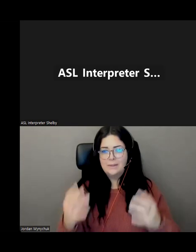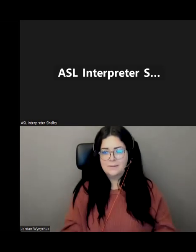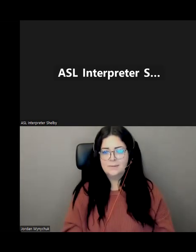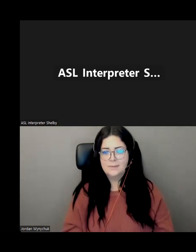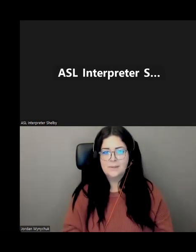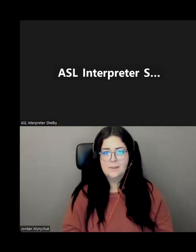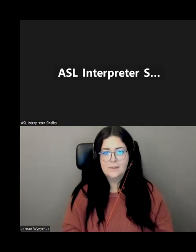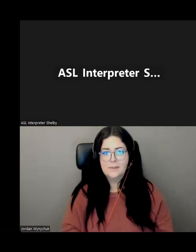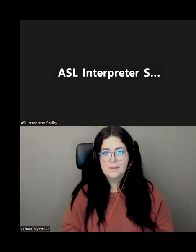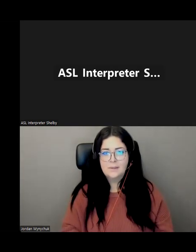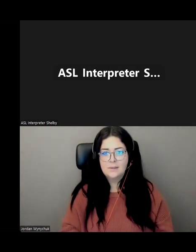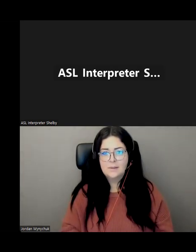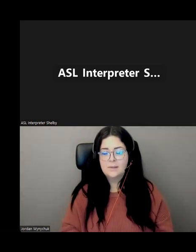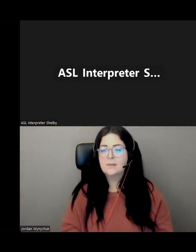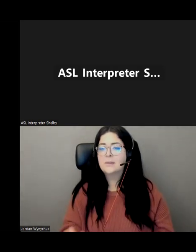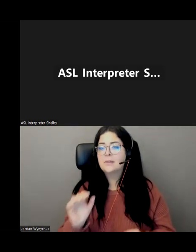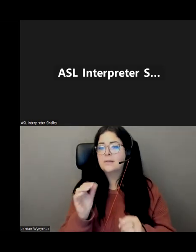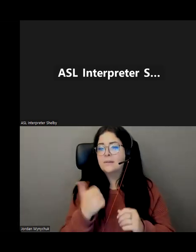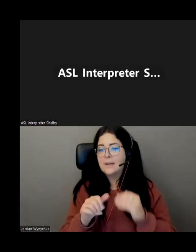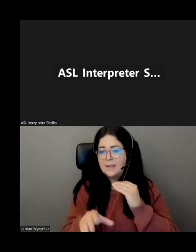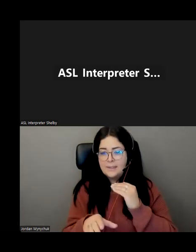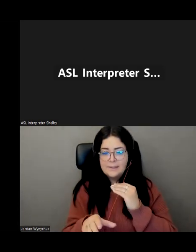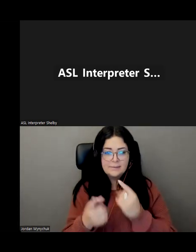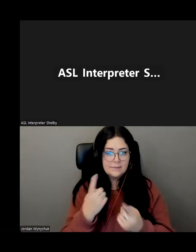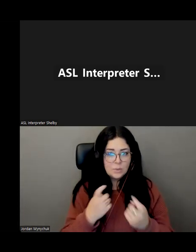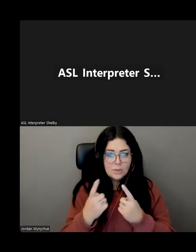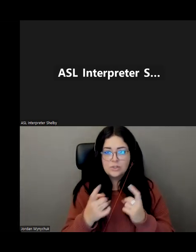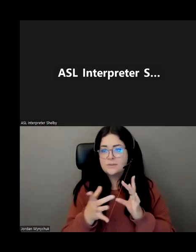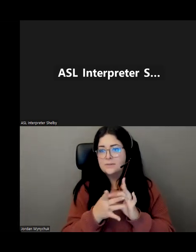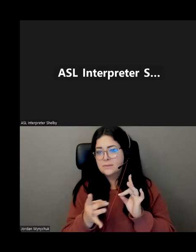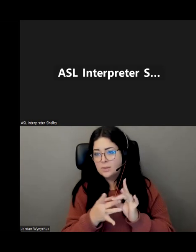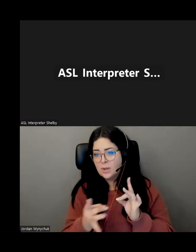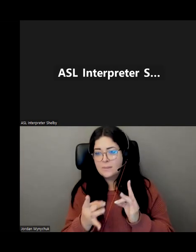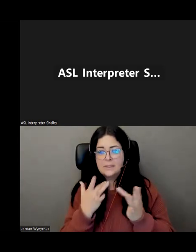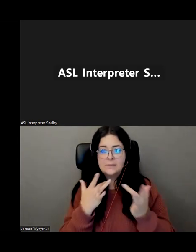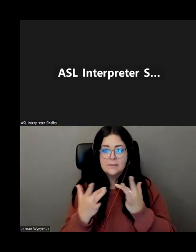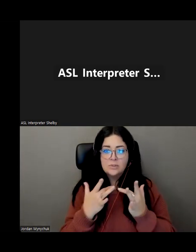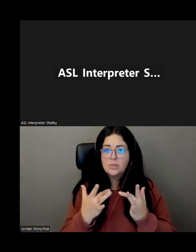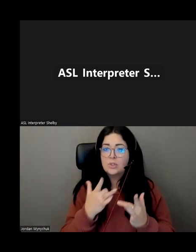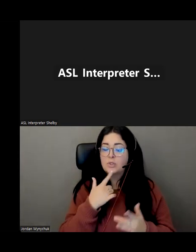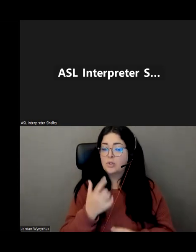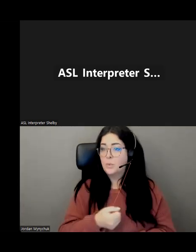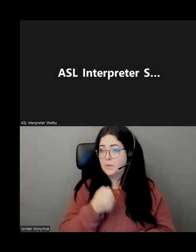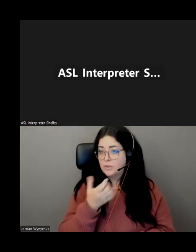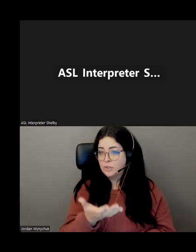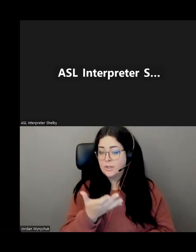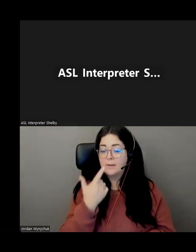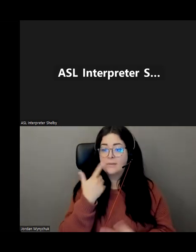anybody would like to add anything any questions comments concerns would you like to share a fall that you had